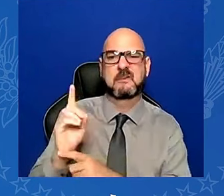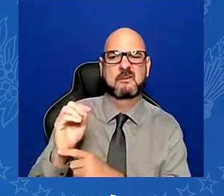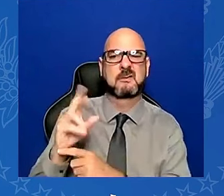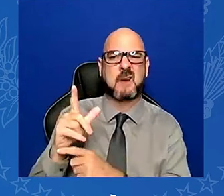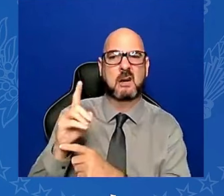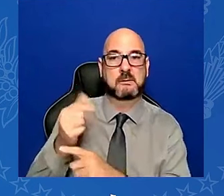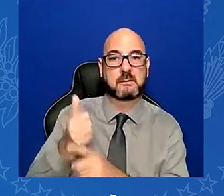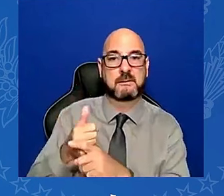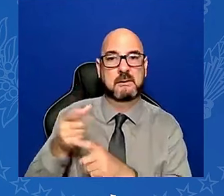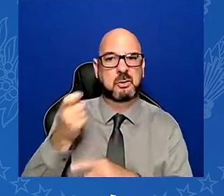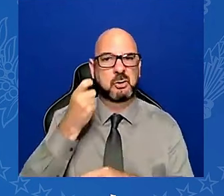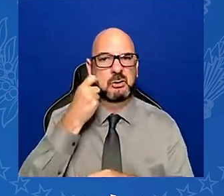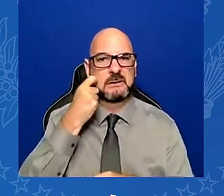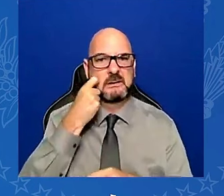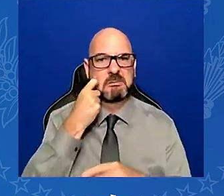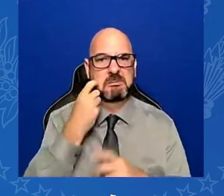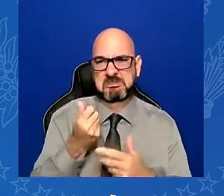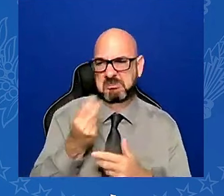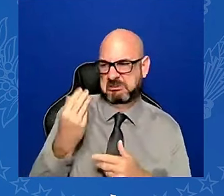What the hell?